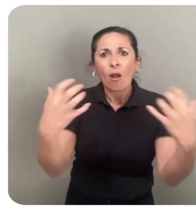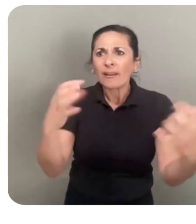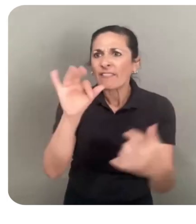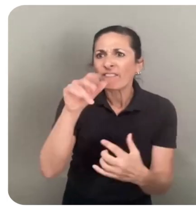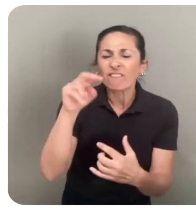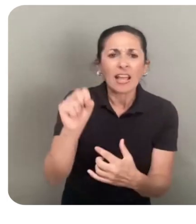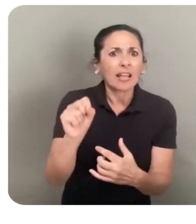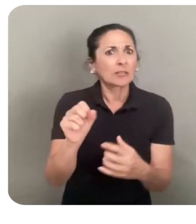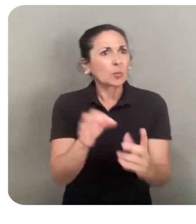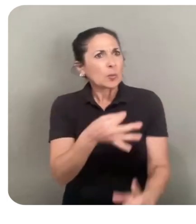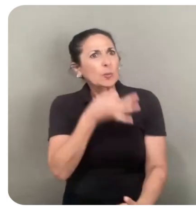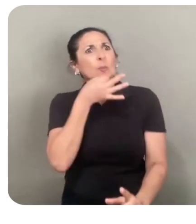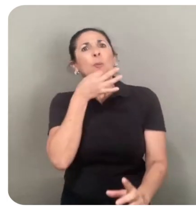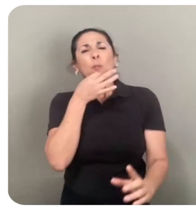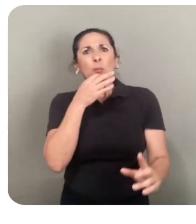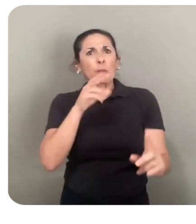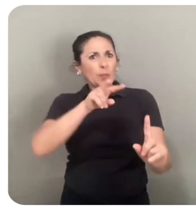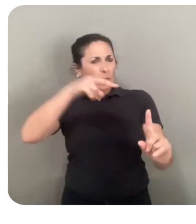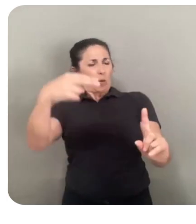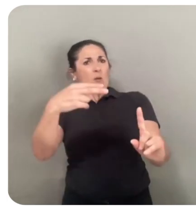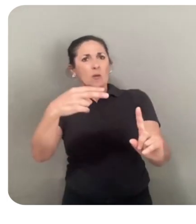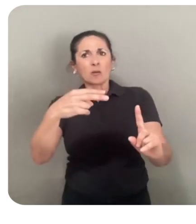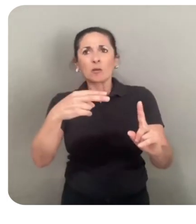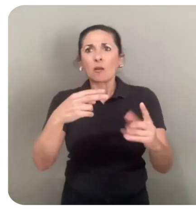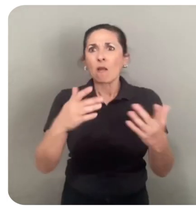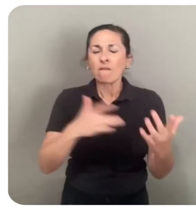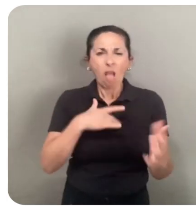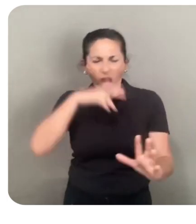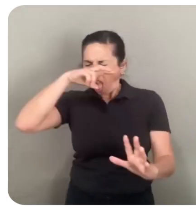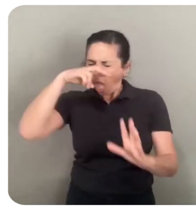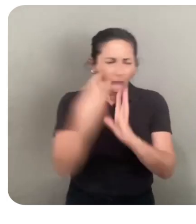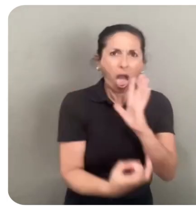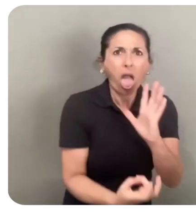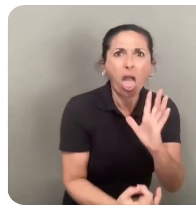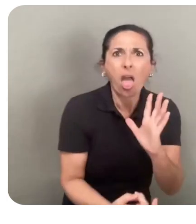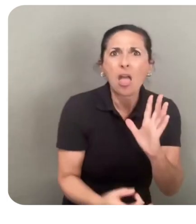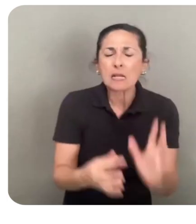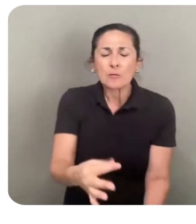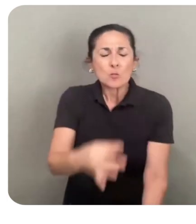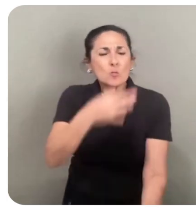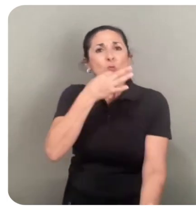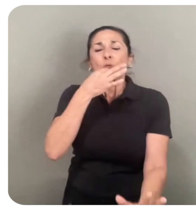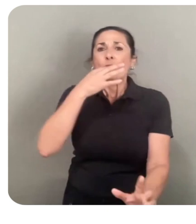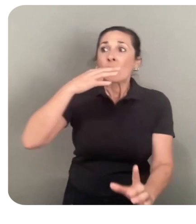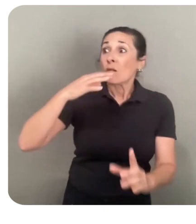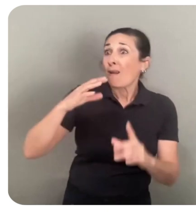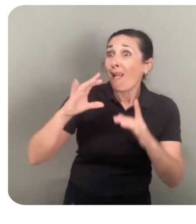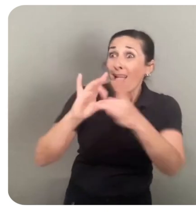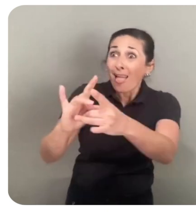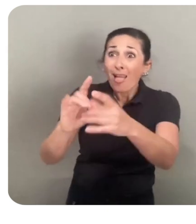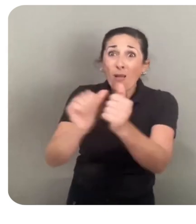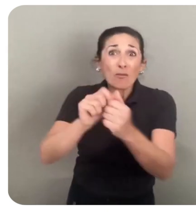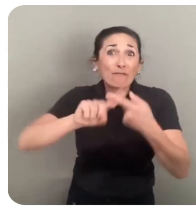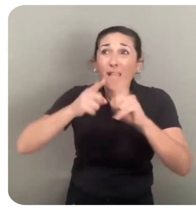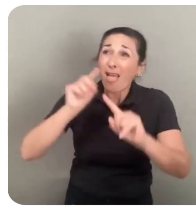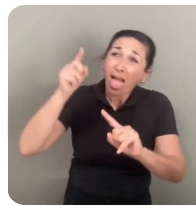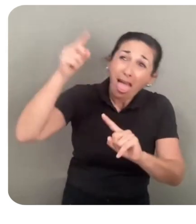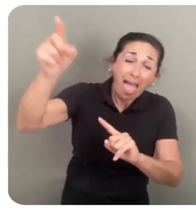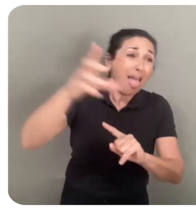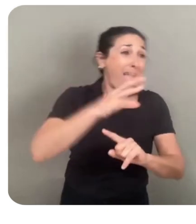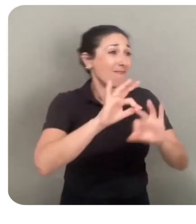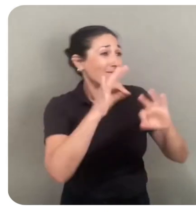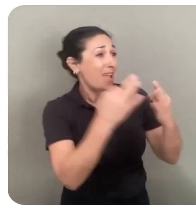unique vantage points, an unparalleled sense of immersion, and connection to faraway friends, family, and like-minded